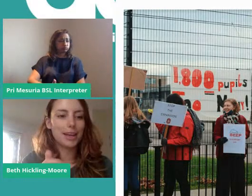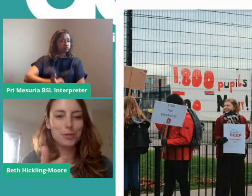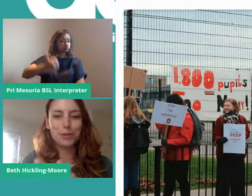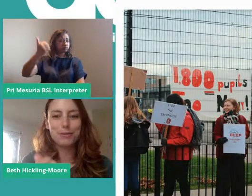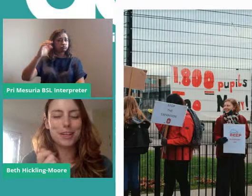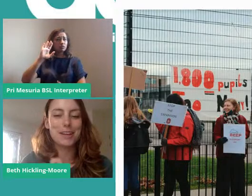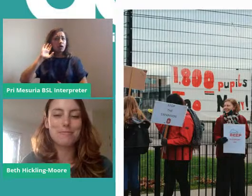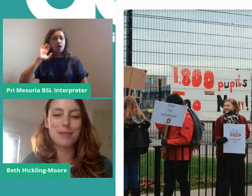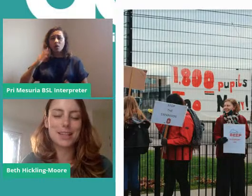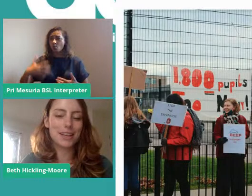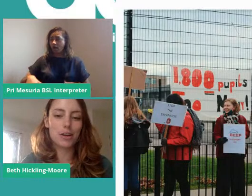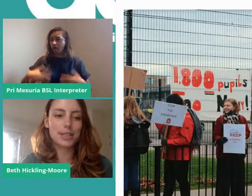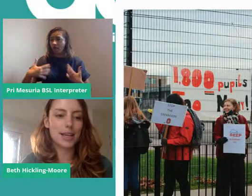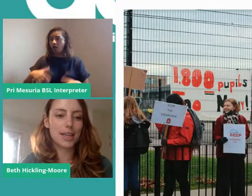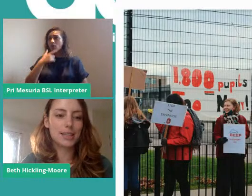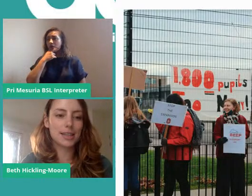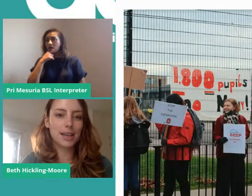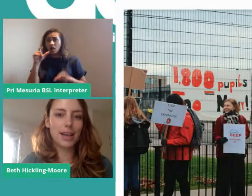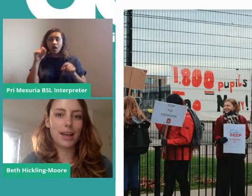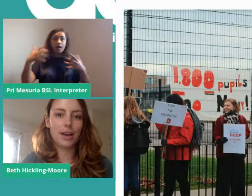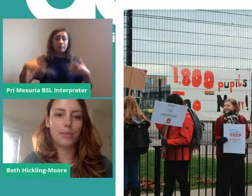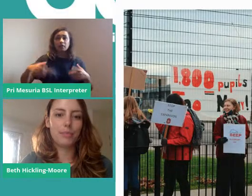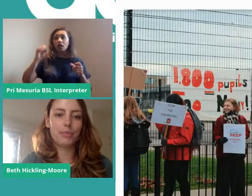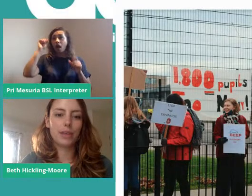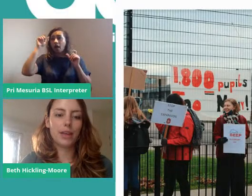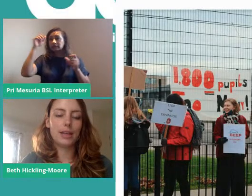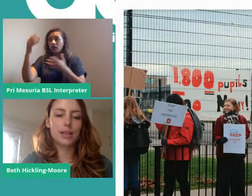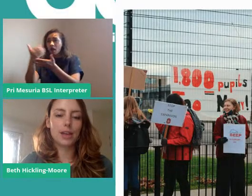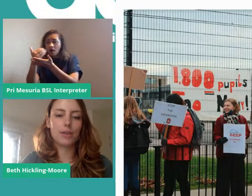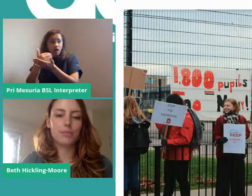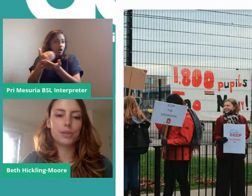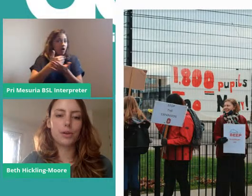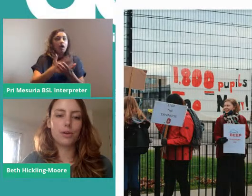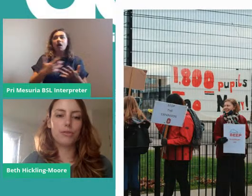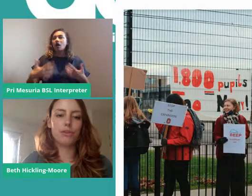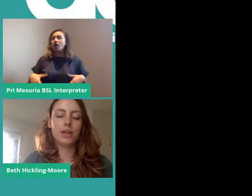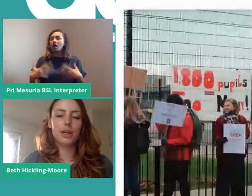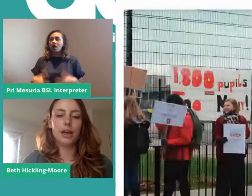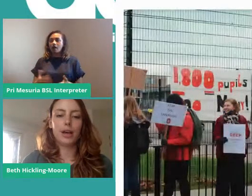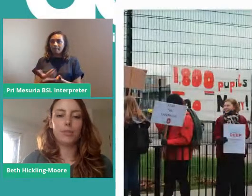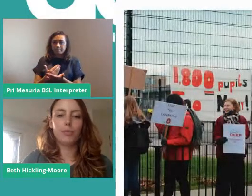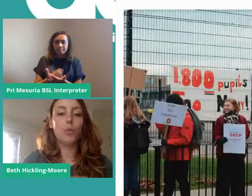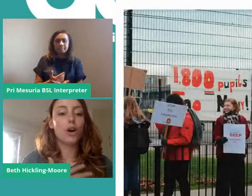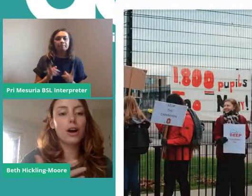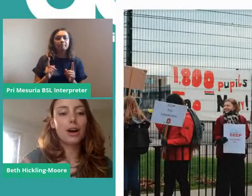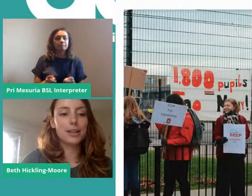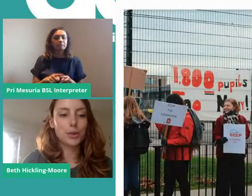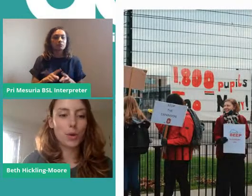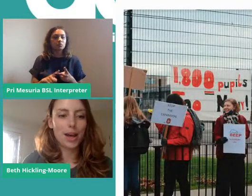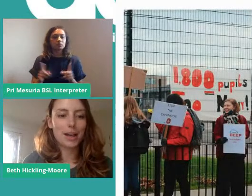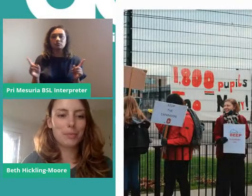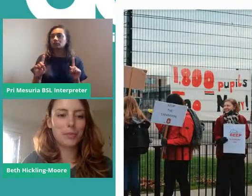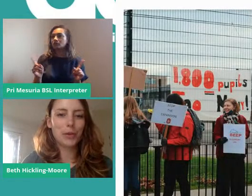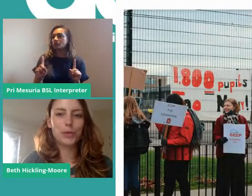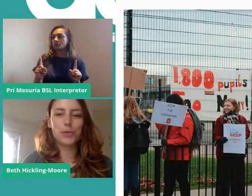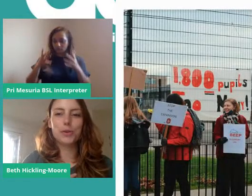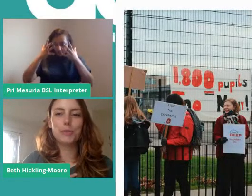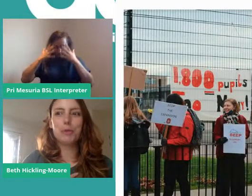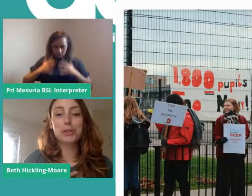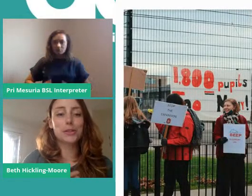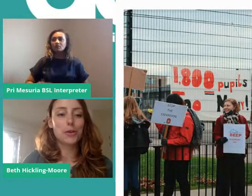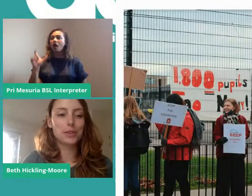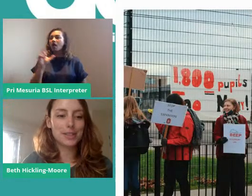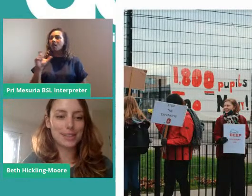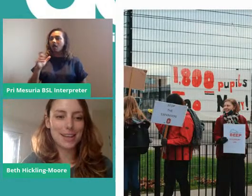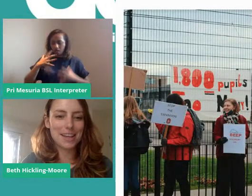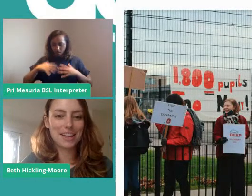you could just cherry pick all of the amazing ideas in terms of what colour to wear or